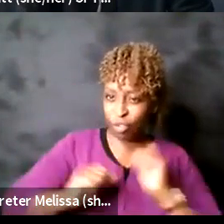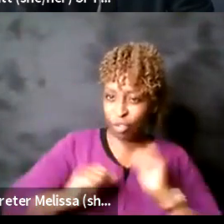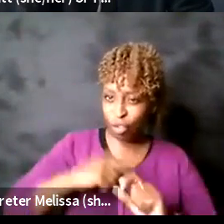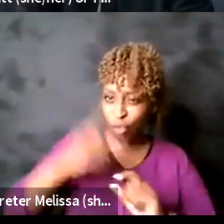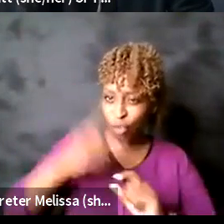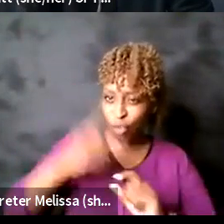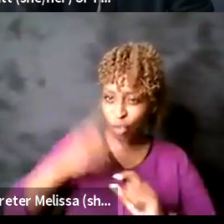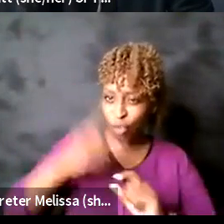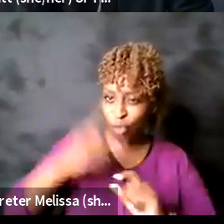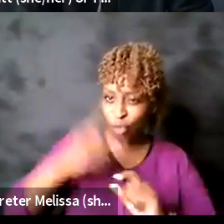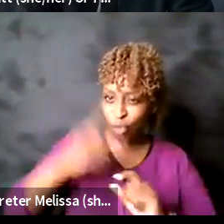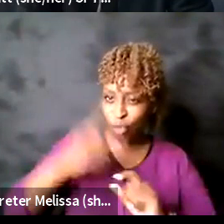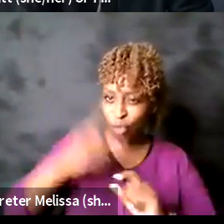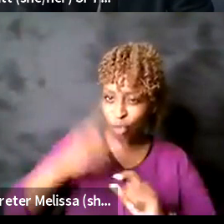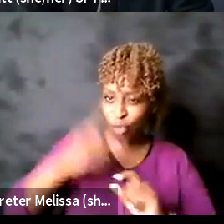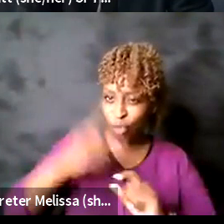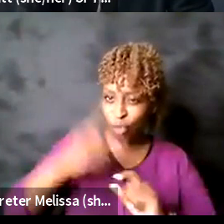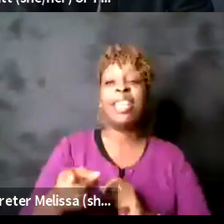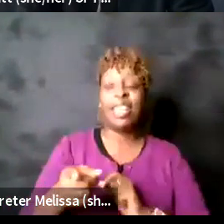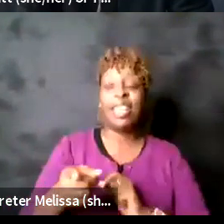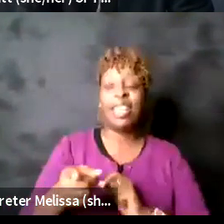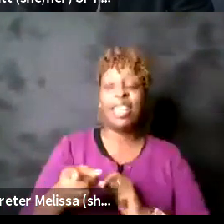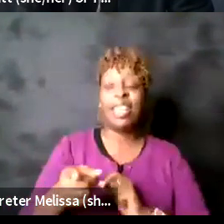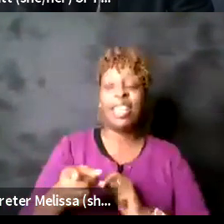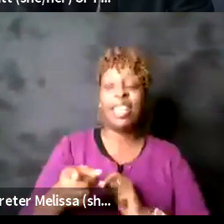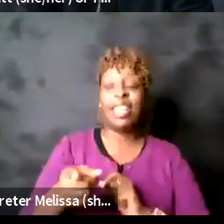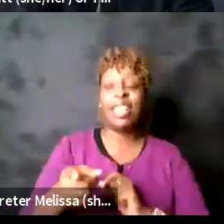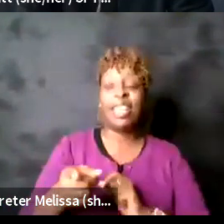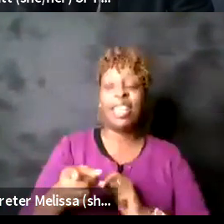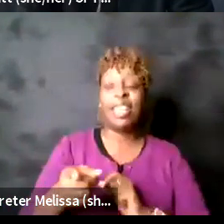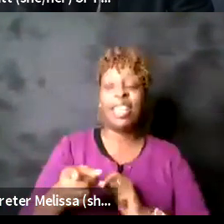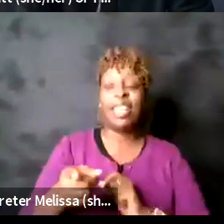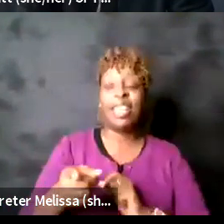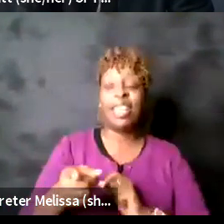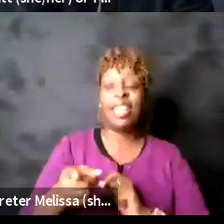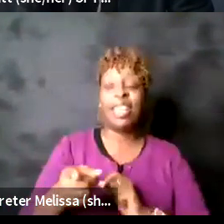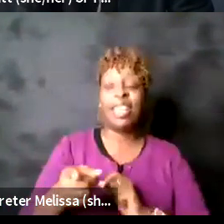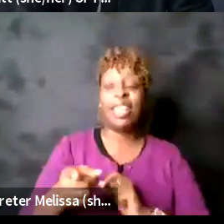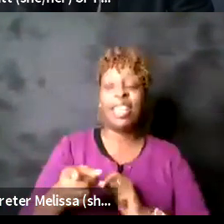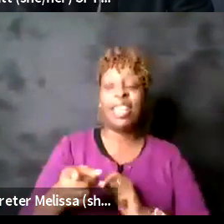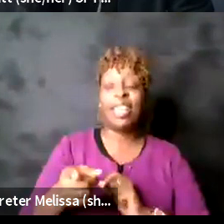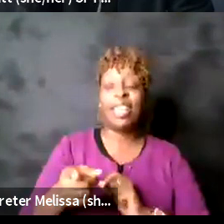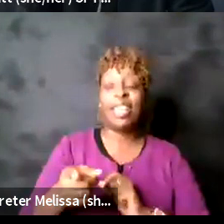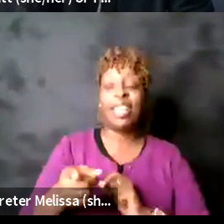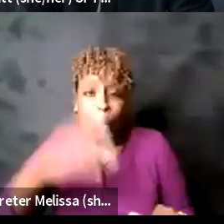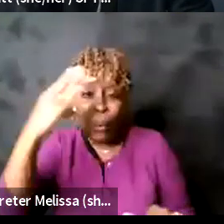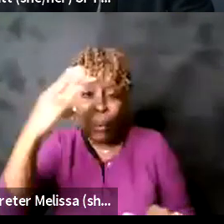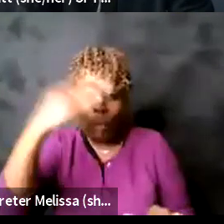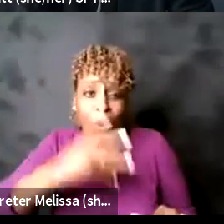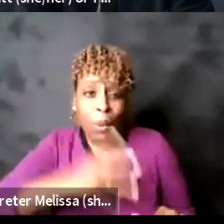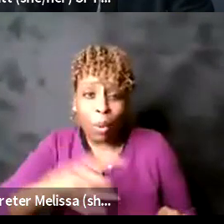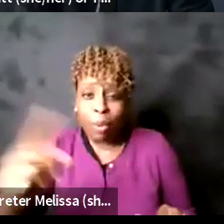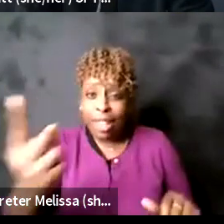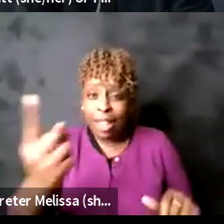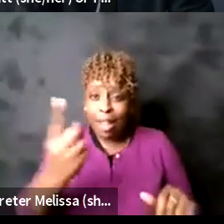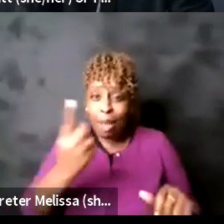little old black ladies see me and I'm the first face they see people cling to me and they do not let go